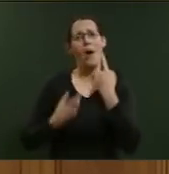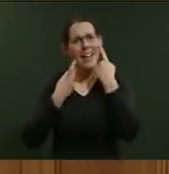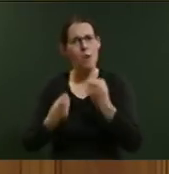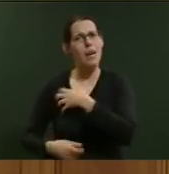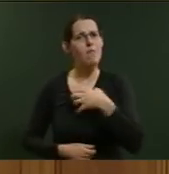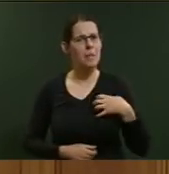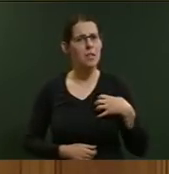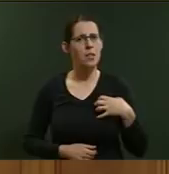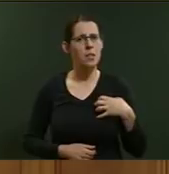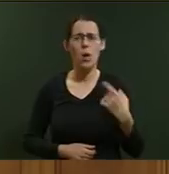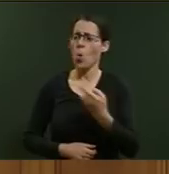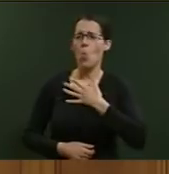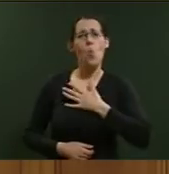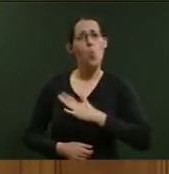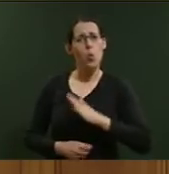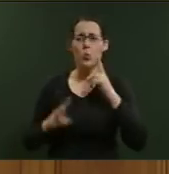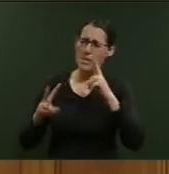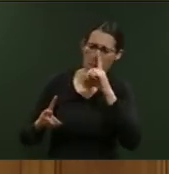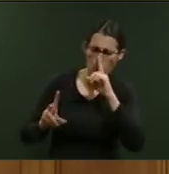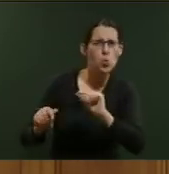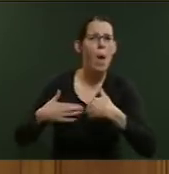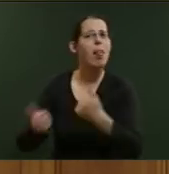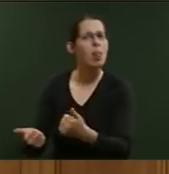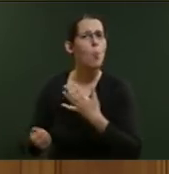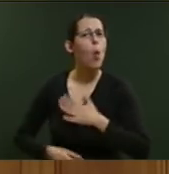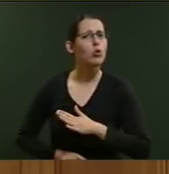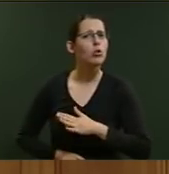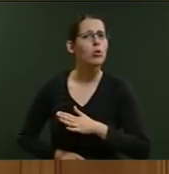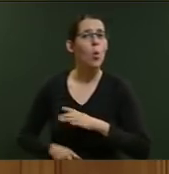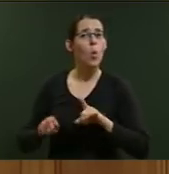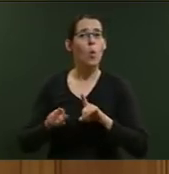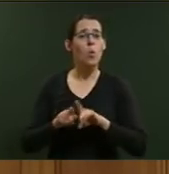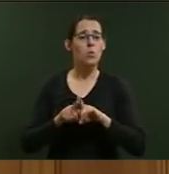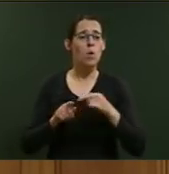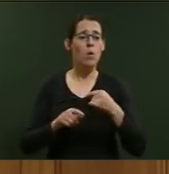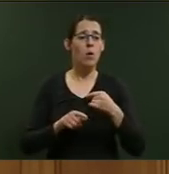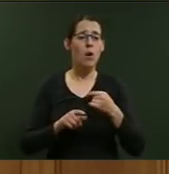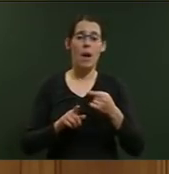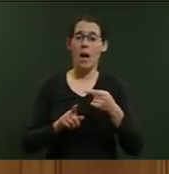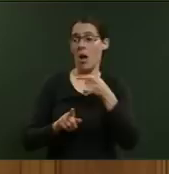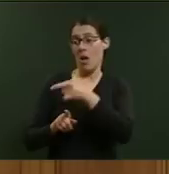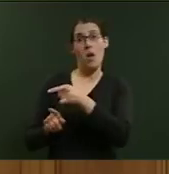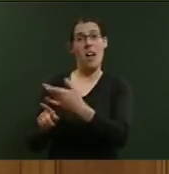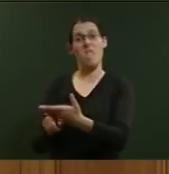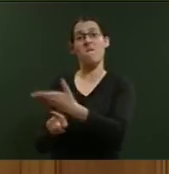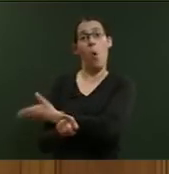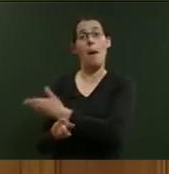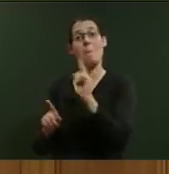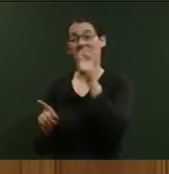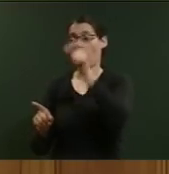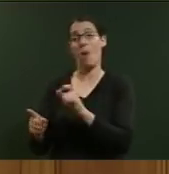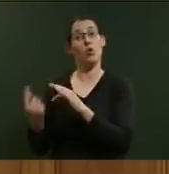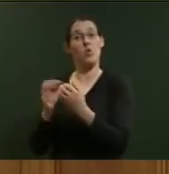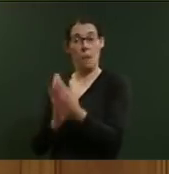and we want to see people do well. As a former Minister of Social Development, that member should know that.